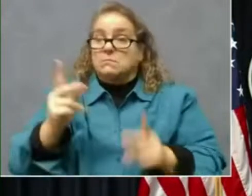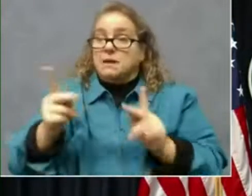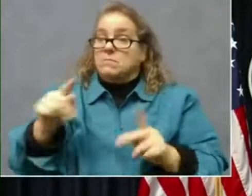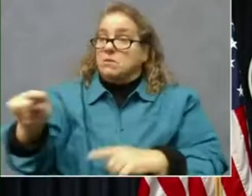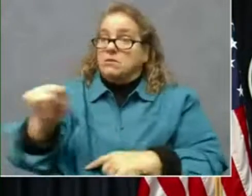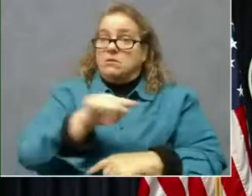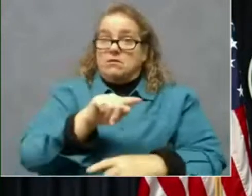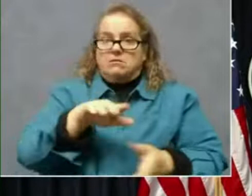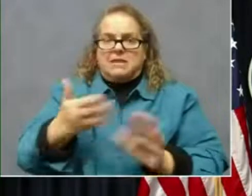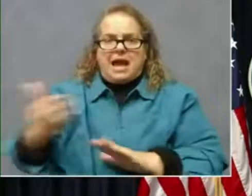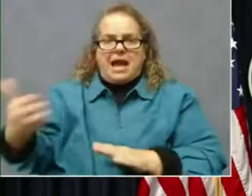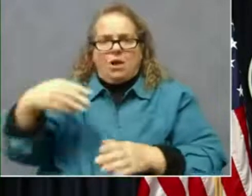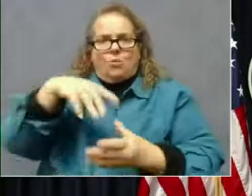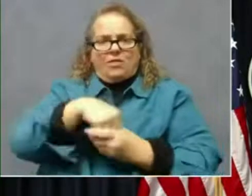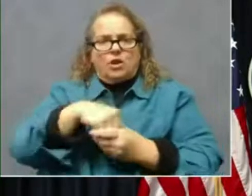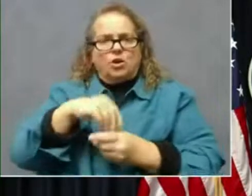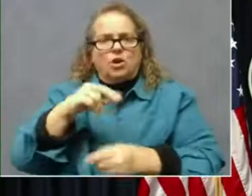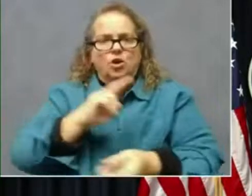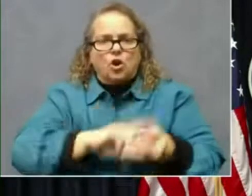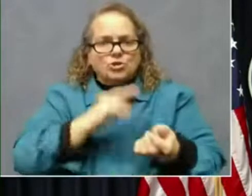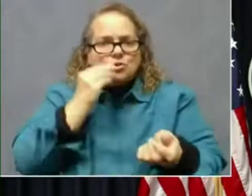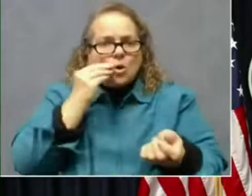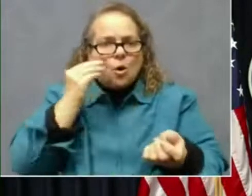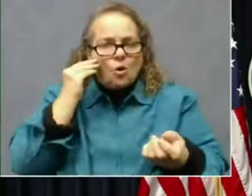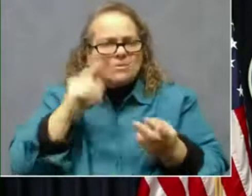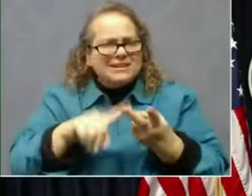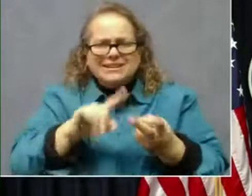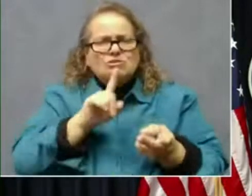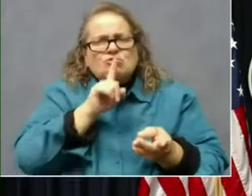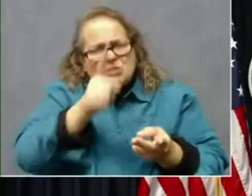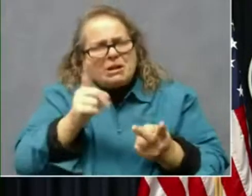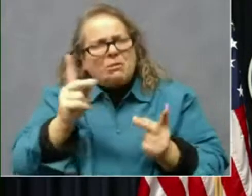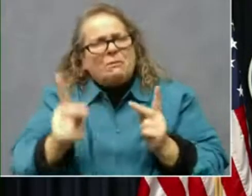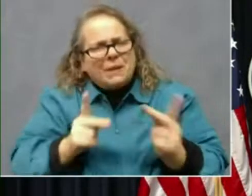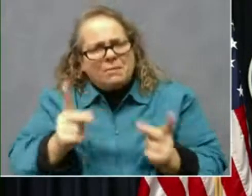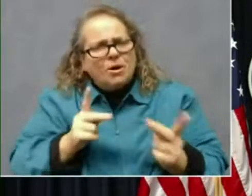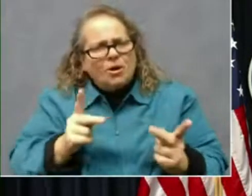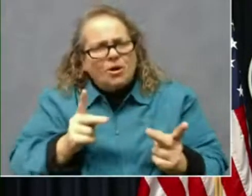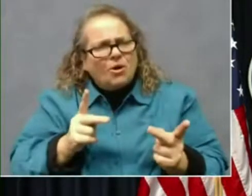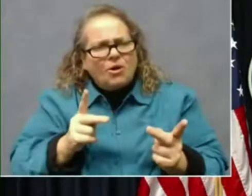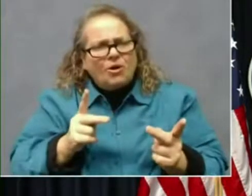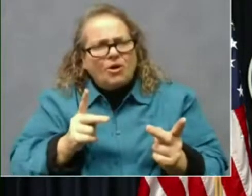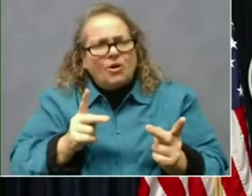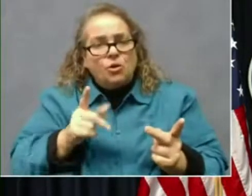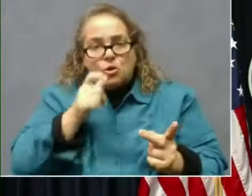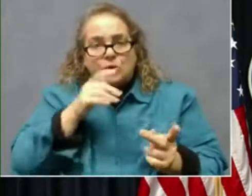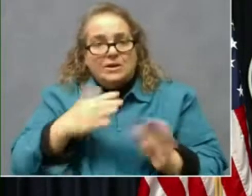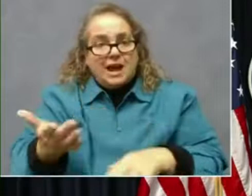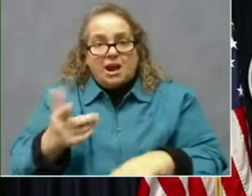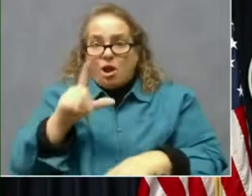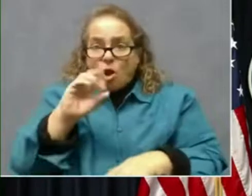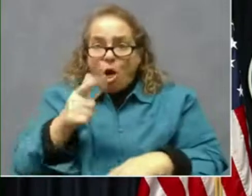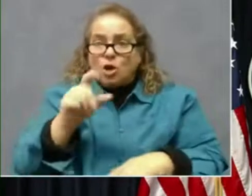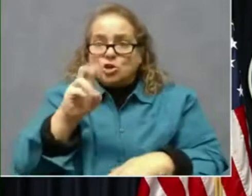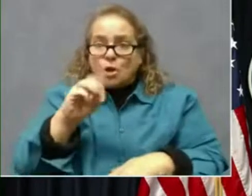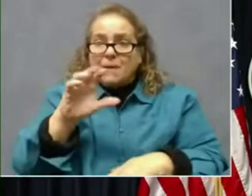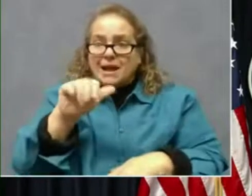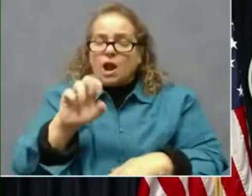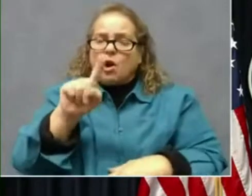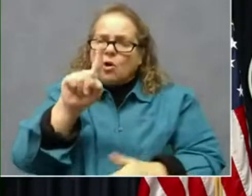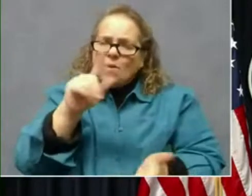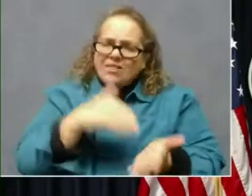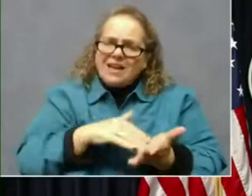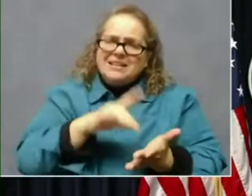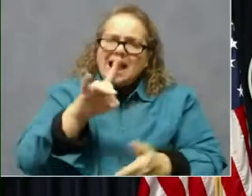facilities. Please, these are, these are real people. And this is just in long-term care, 1,858